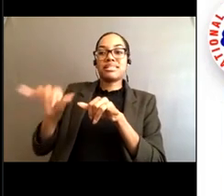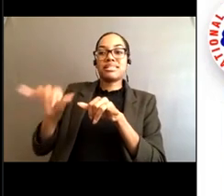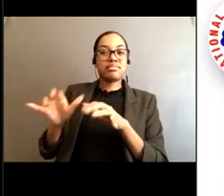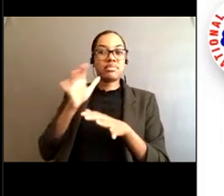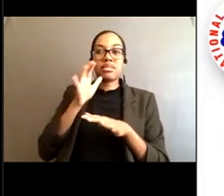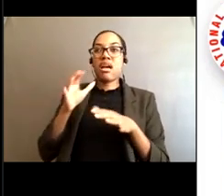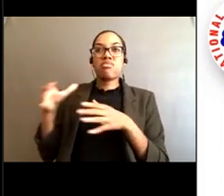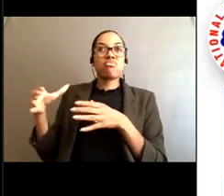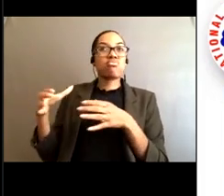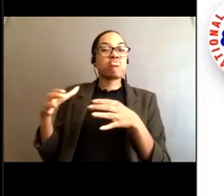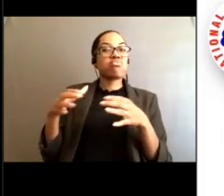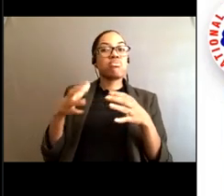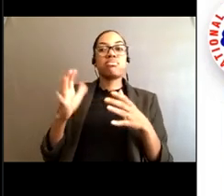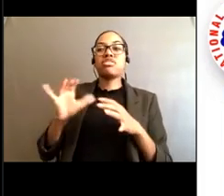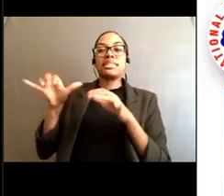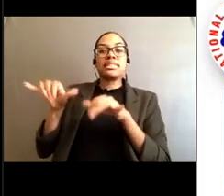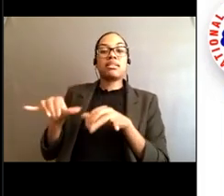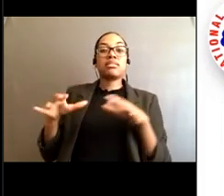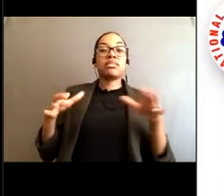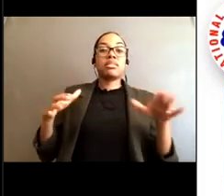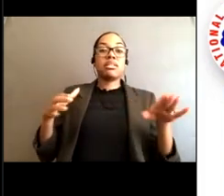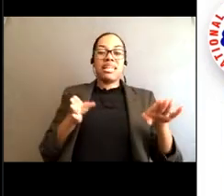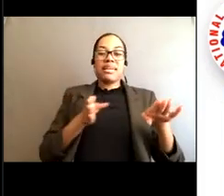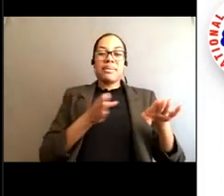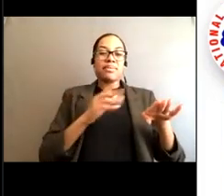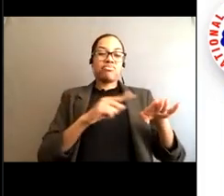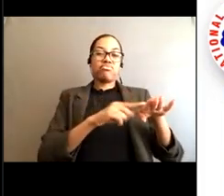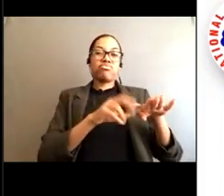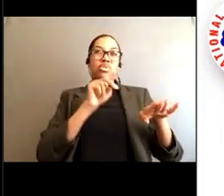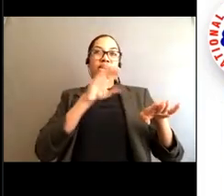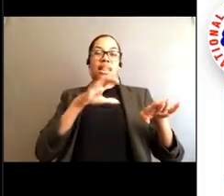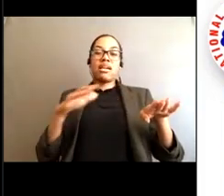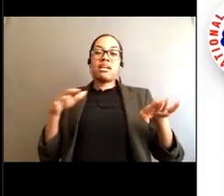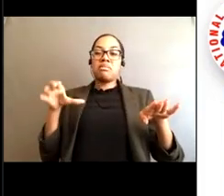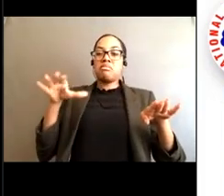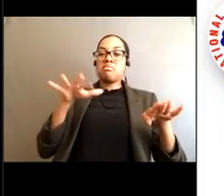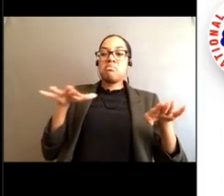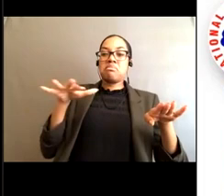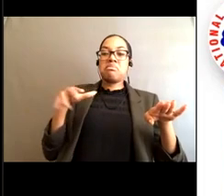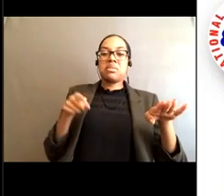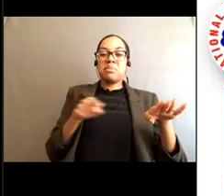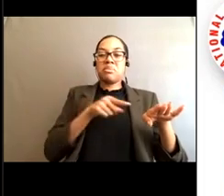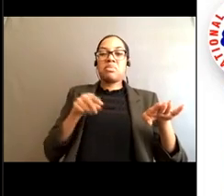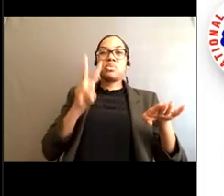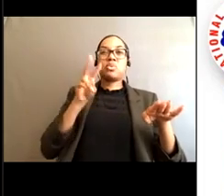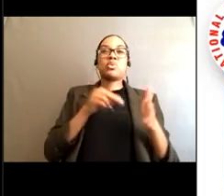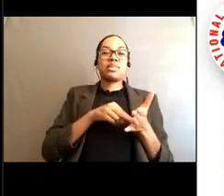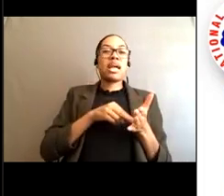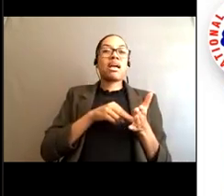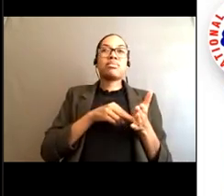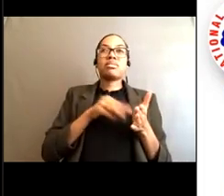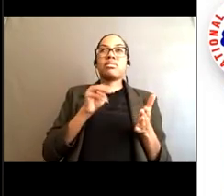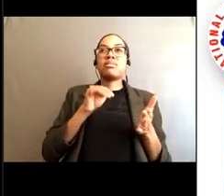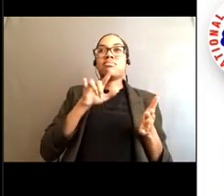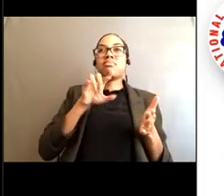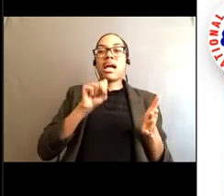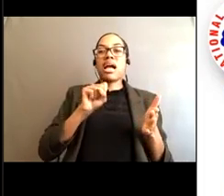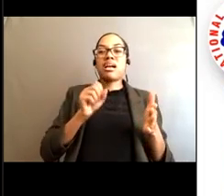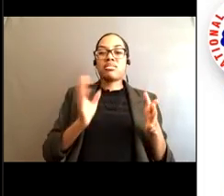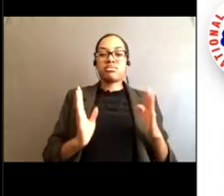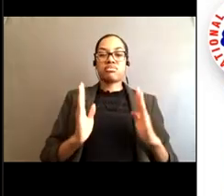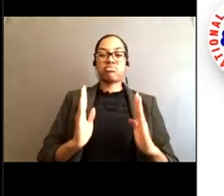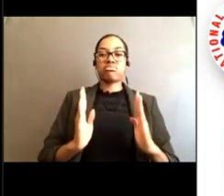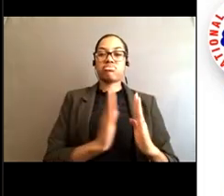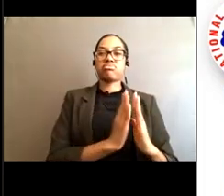2000 miles away. So that's pretty far away. Most people, you know, if they saw